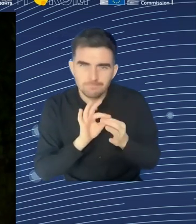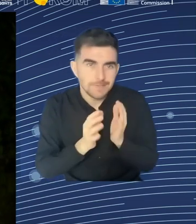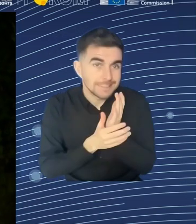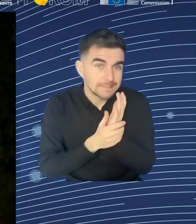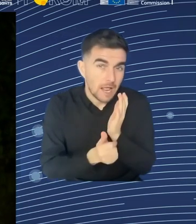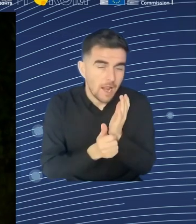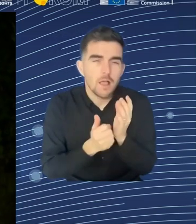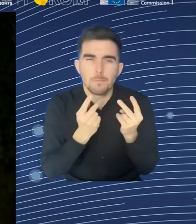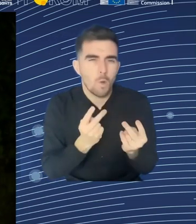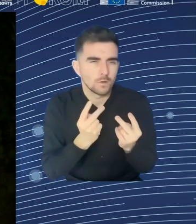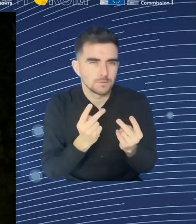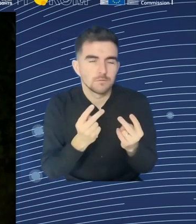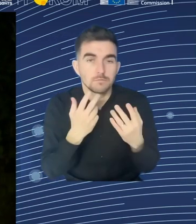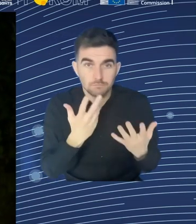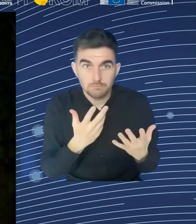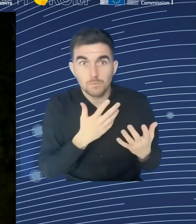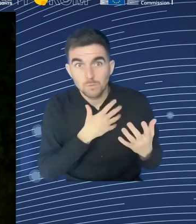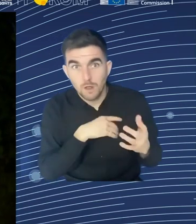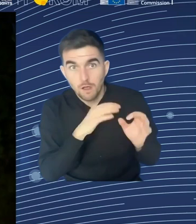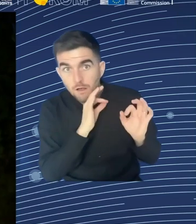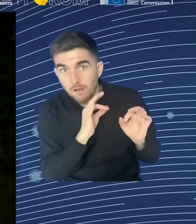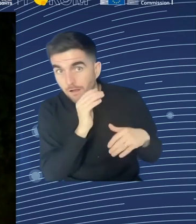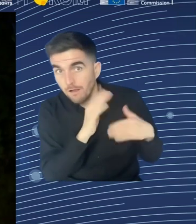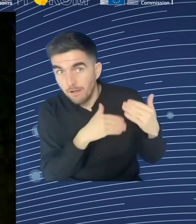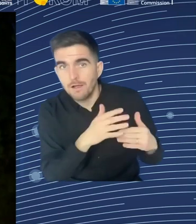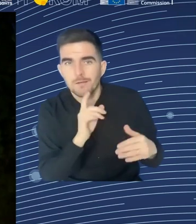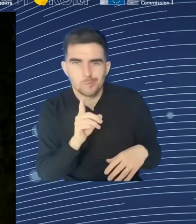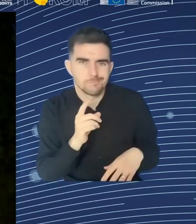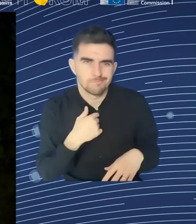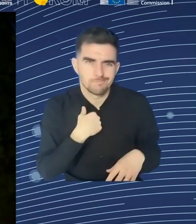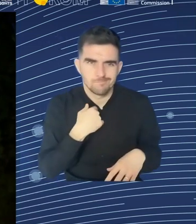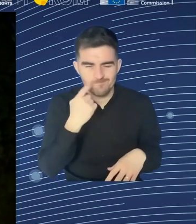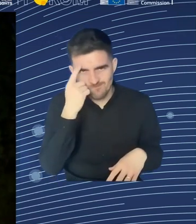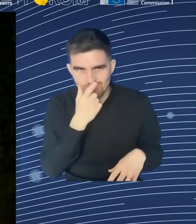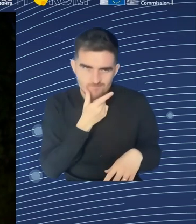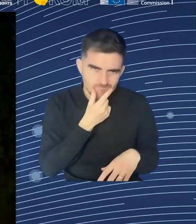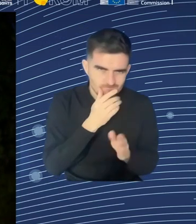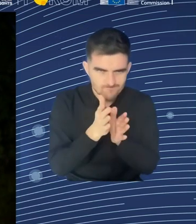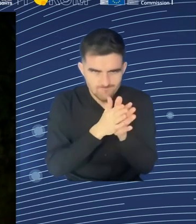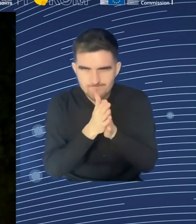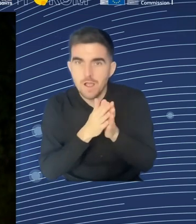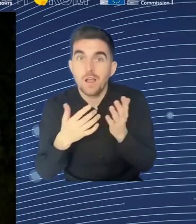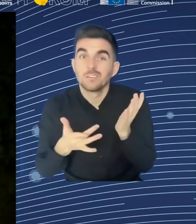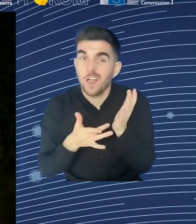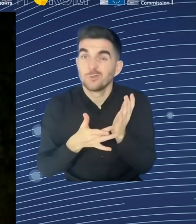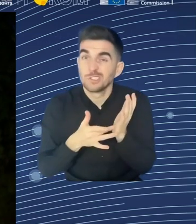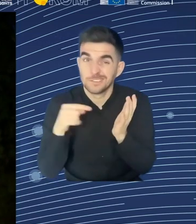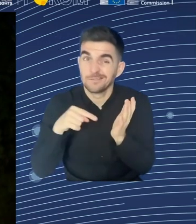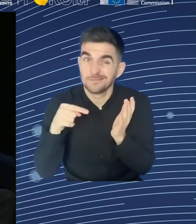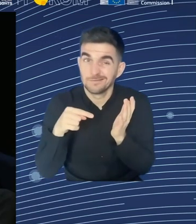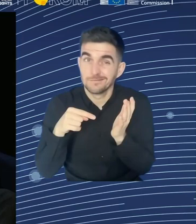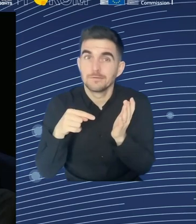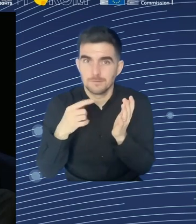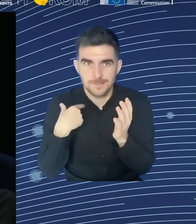of Europe that has been deteriorating over the last years. The regulatory burdens for companies that are really a challenge and that need to be reduced.